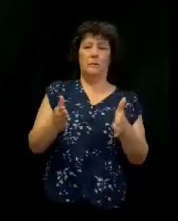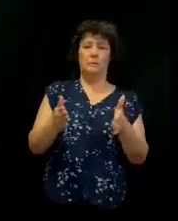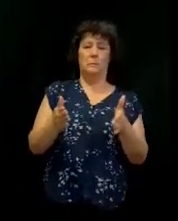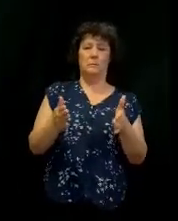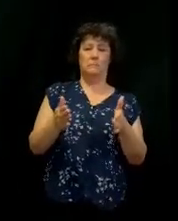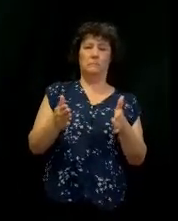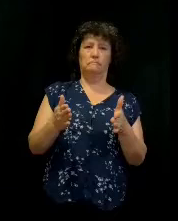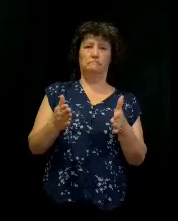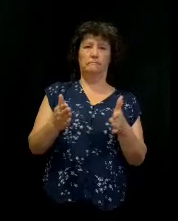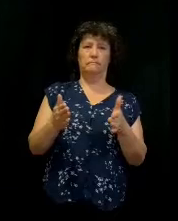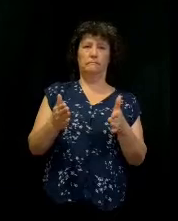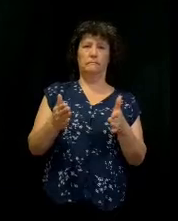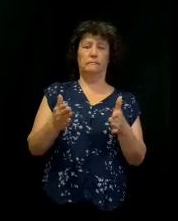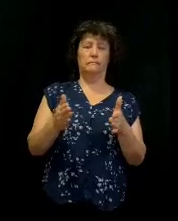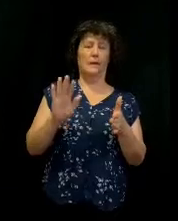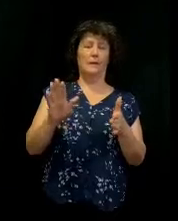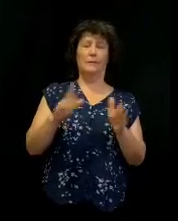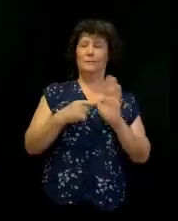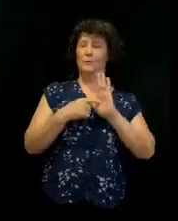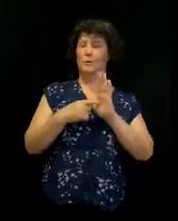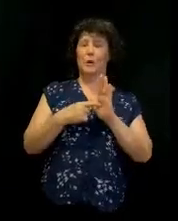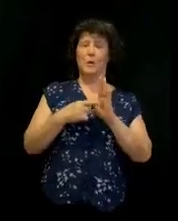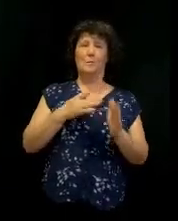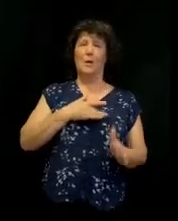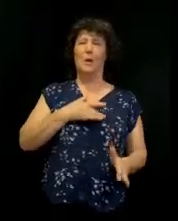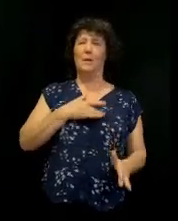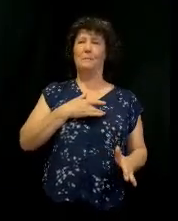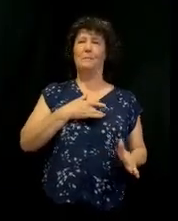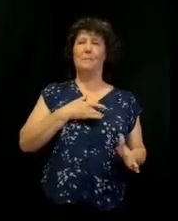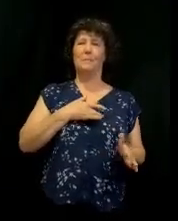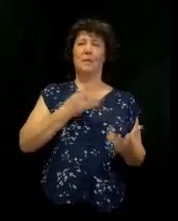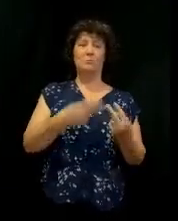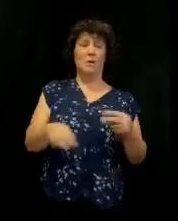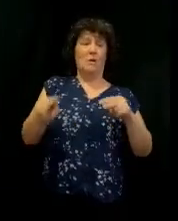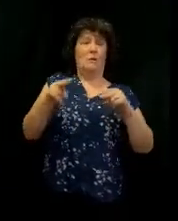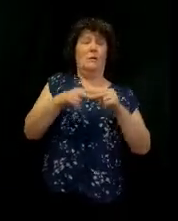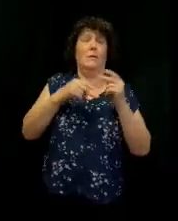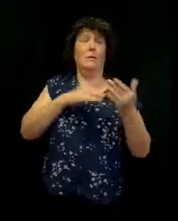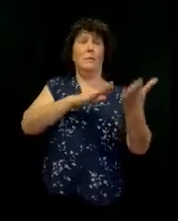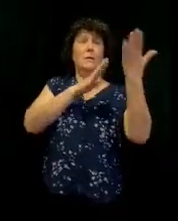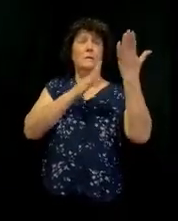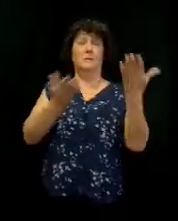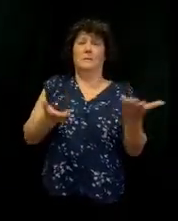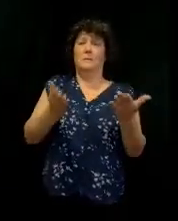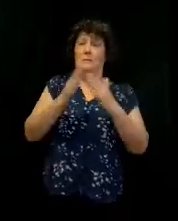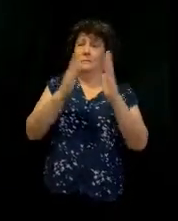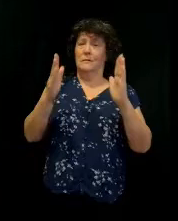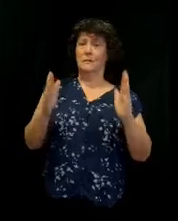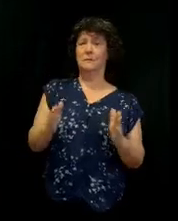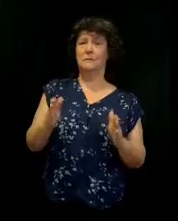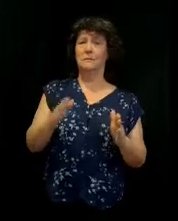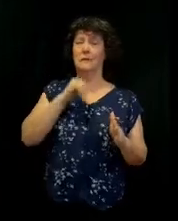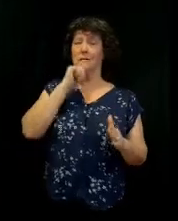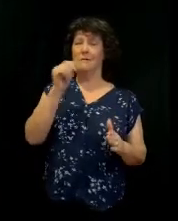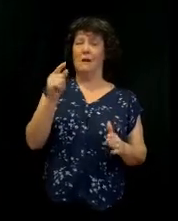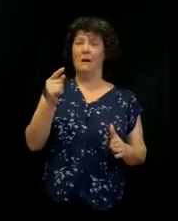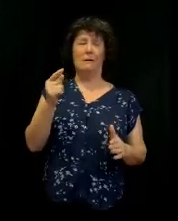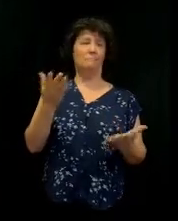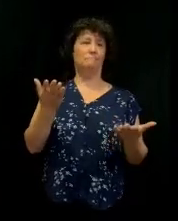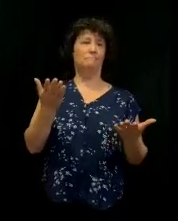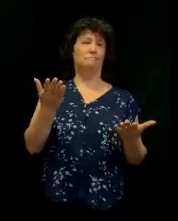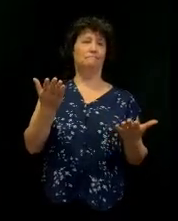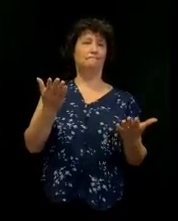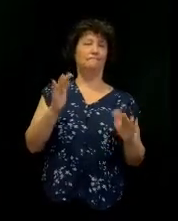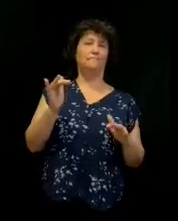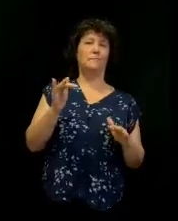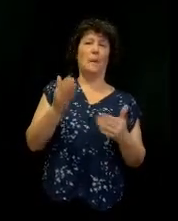And listen, I'm just being honest with this. I'm just talking about increasing presence in the house. It just takes, listen, you're not just, when you come in